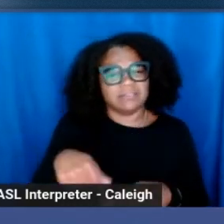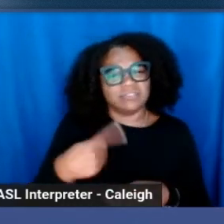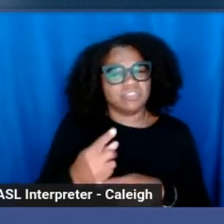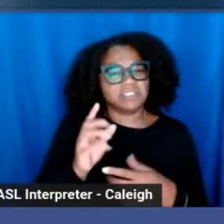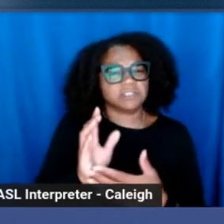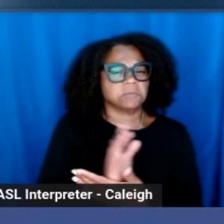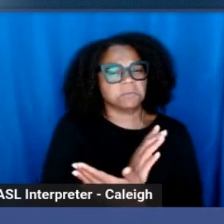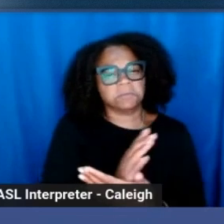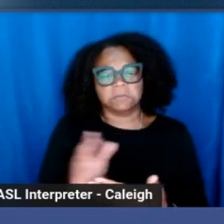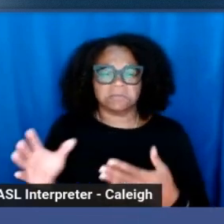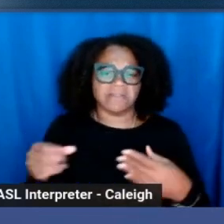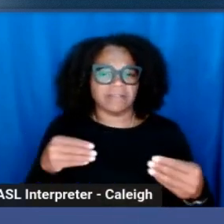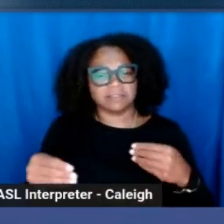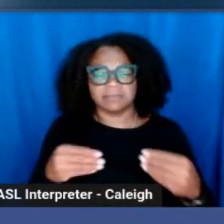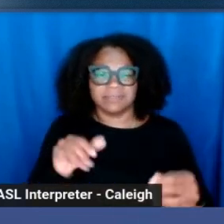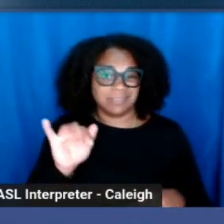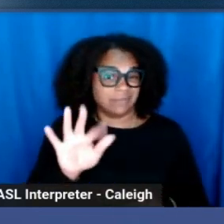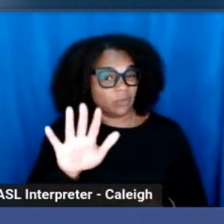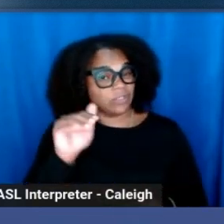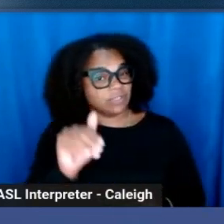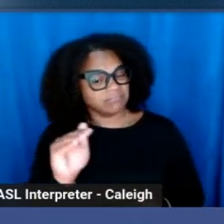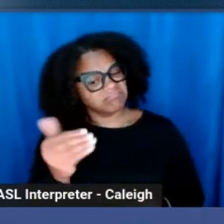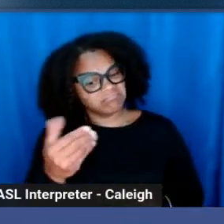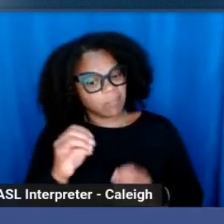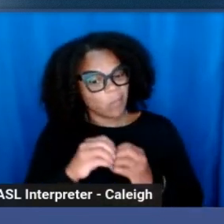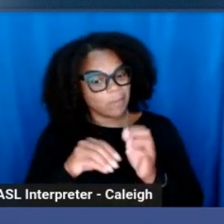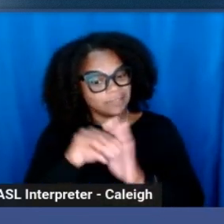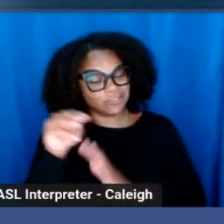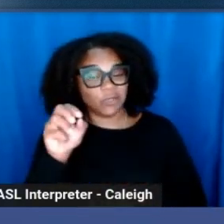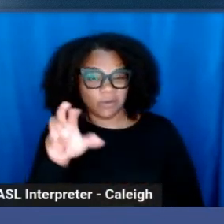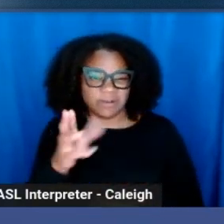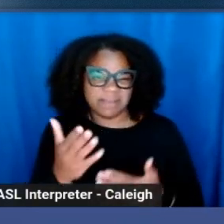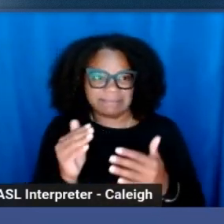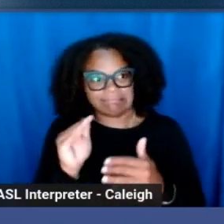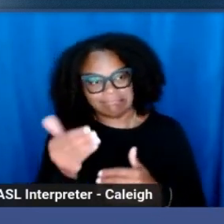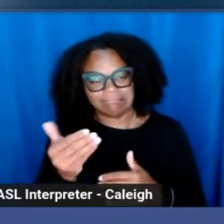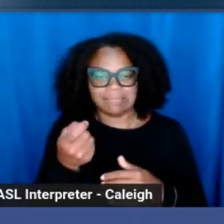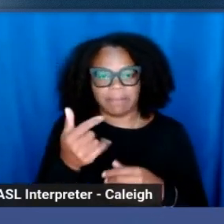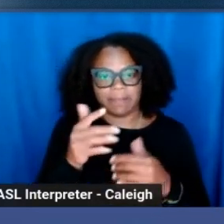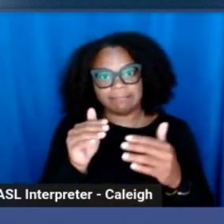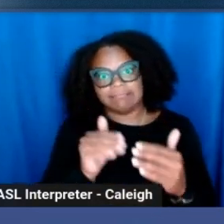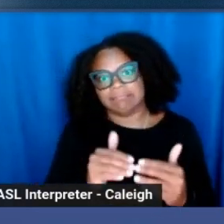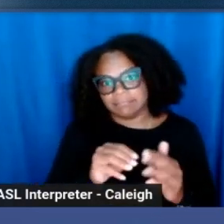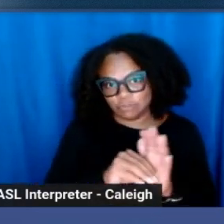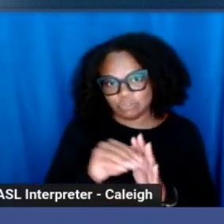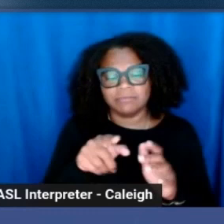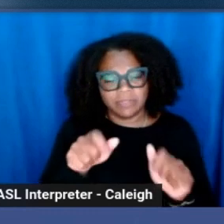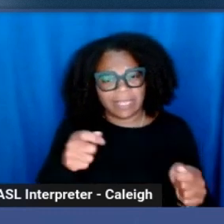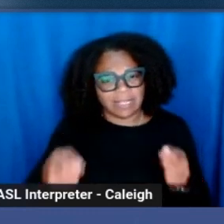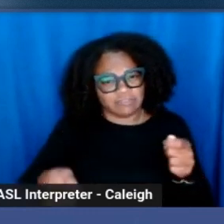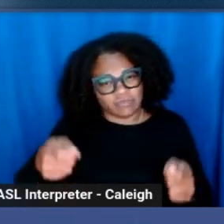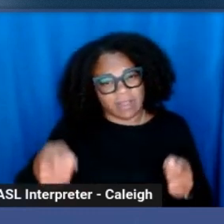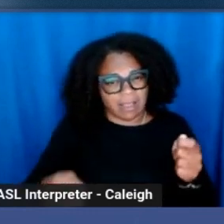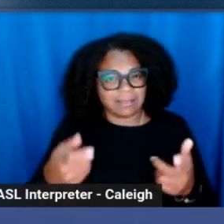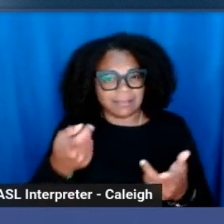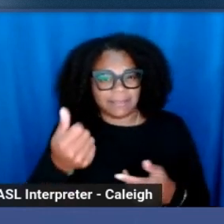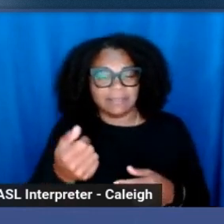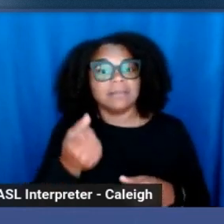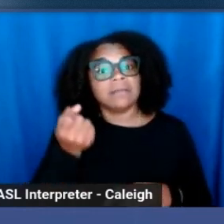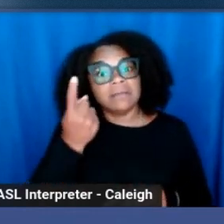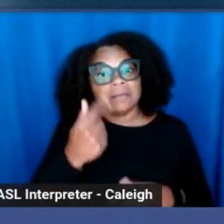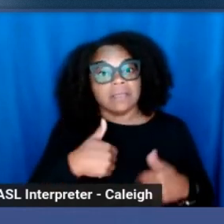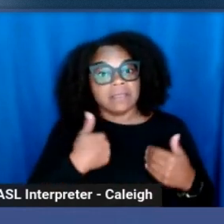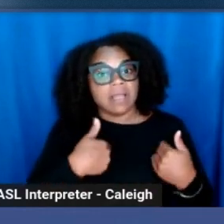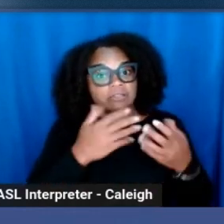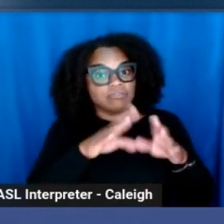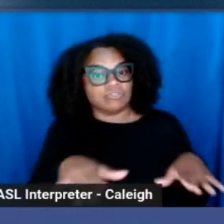child is more mature or maybe a little less mature, you might be able to adjust it a little differently. Younger children tend